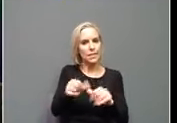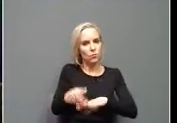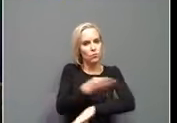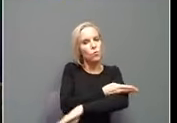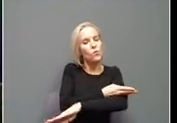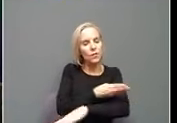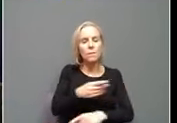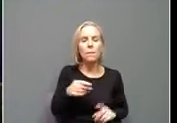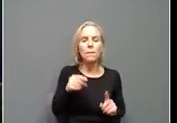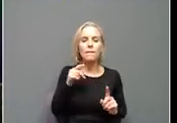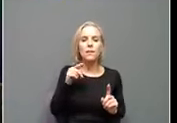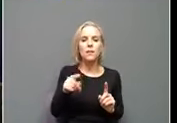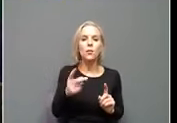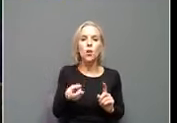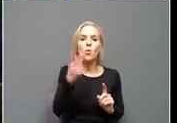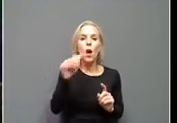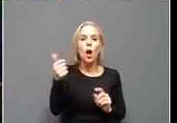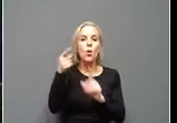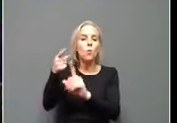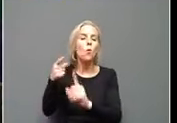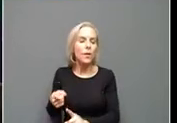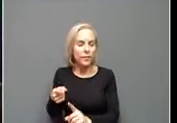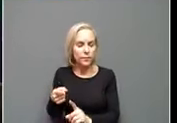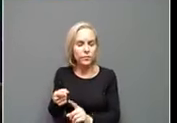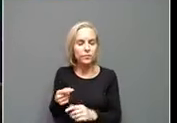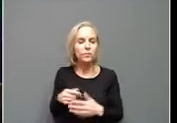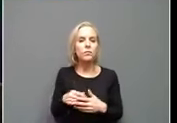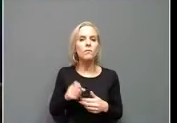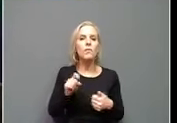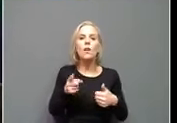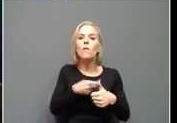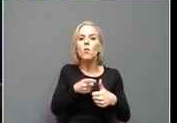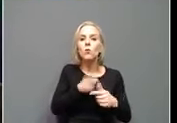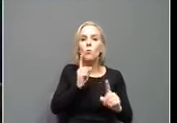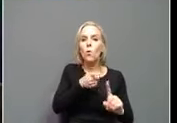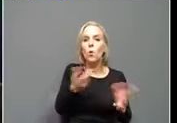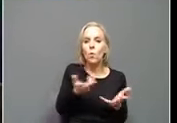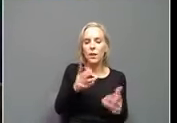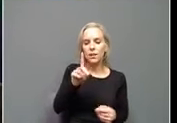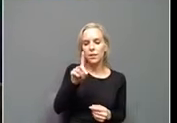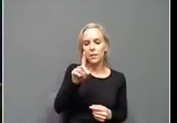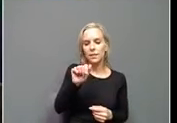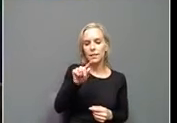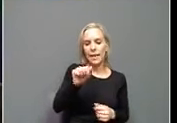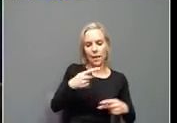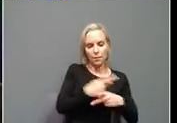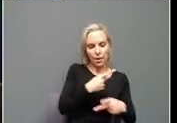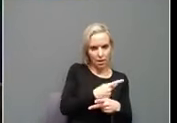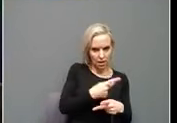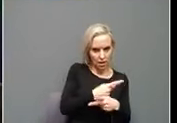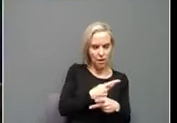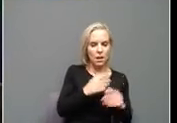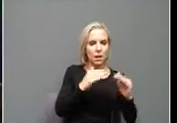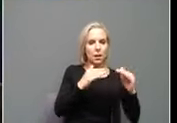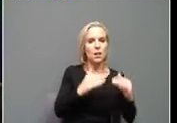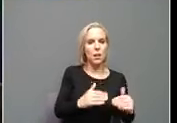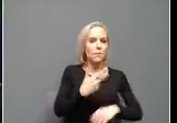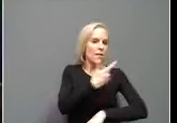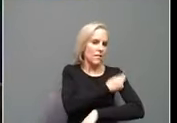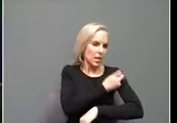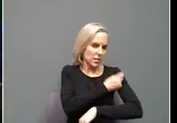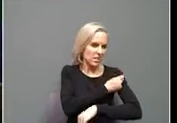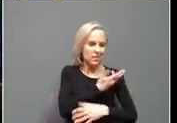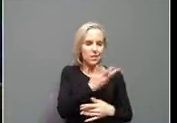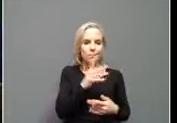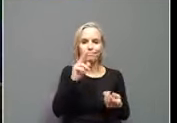two other points I'd like to make, the first one being about the data, and the next one being about the vaccine and some of the myths